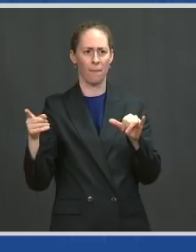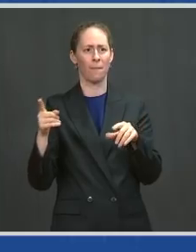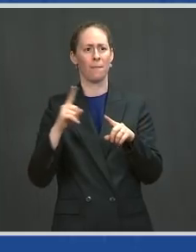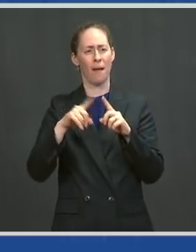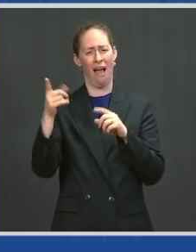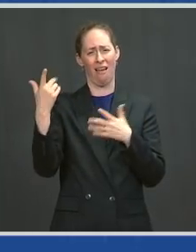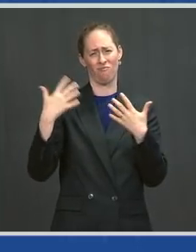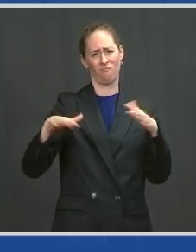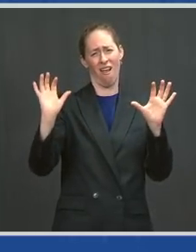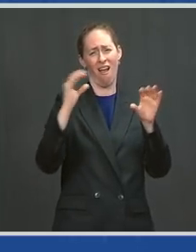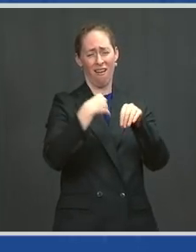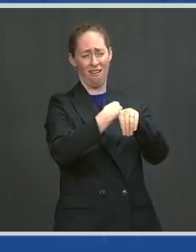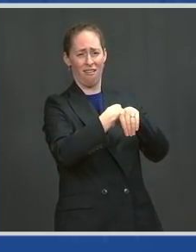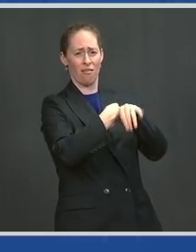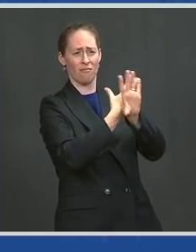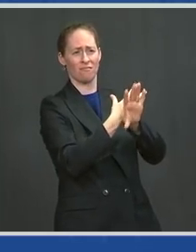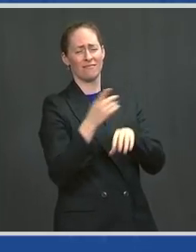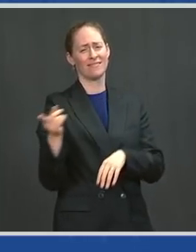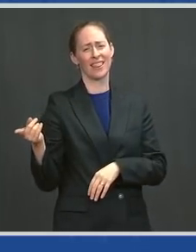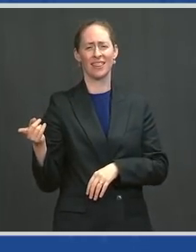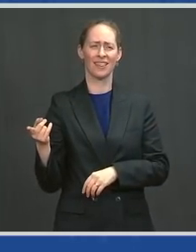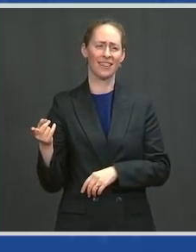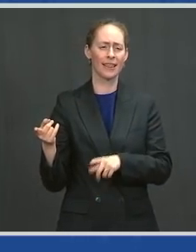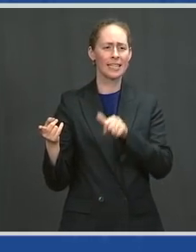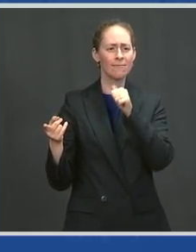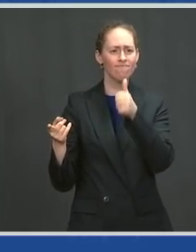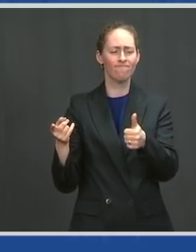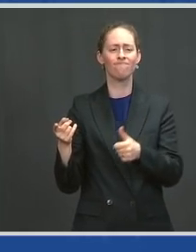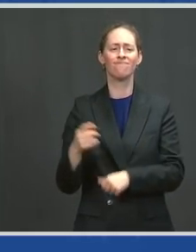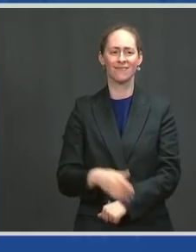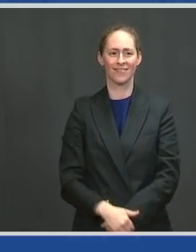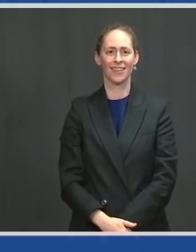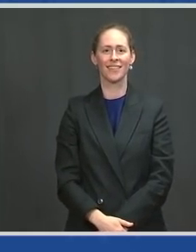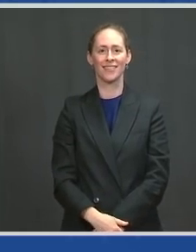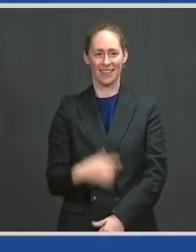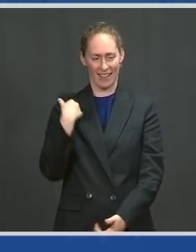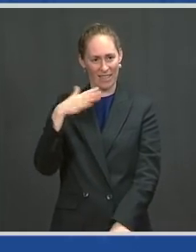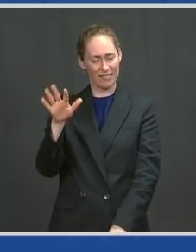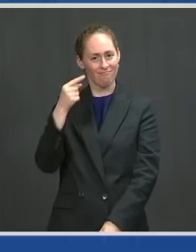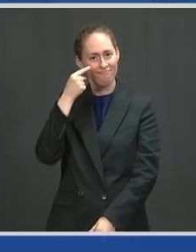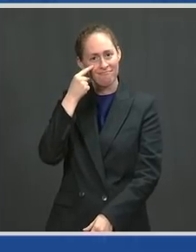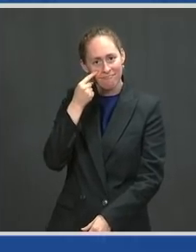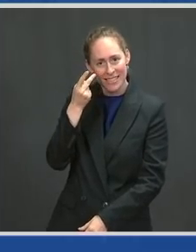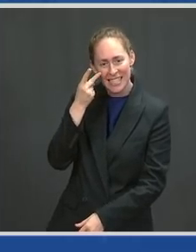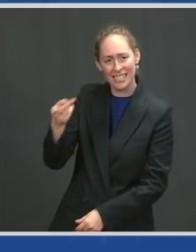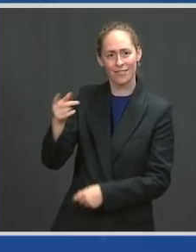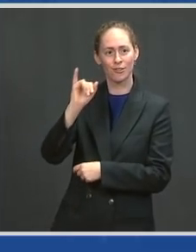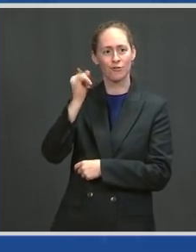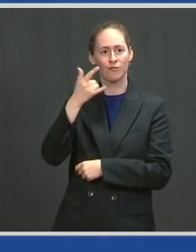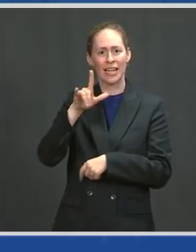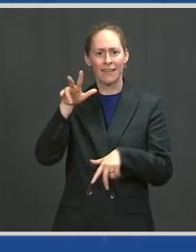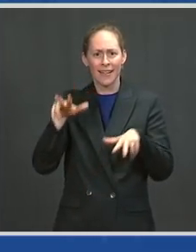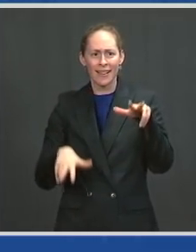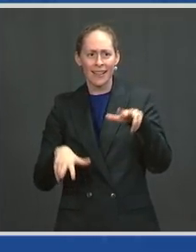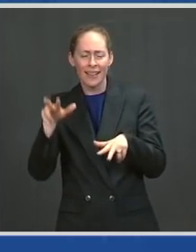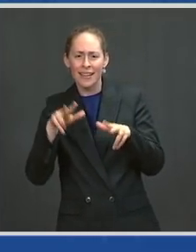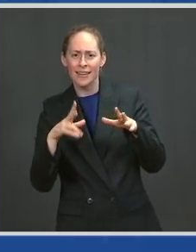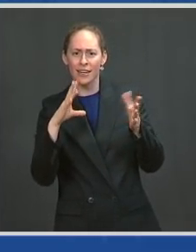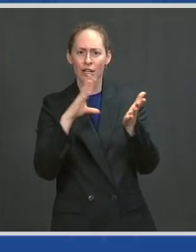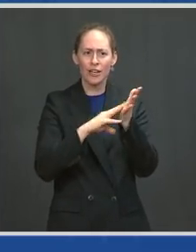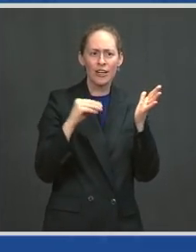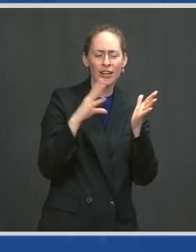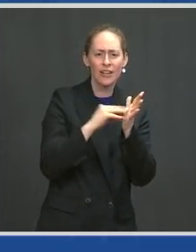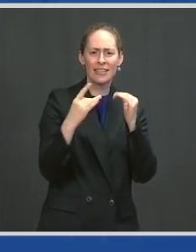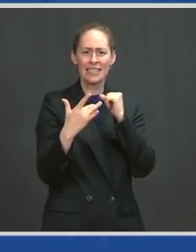students, I watched her. She spent more time, four hours a day, for about